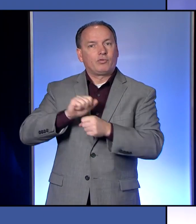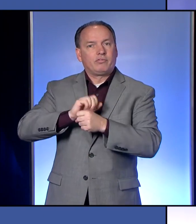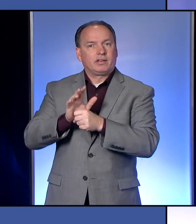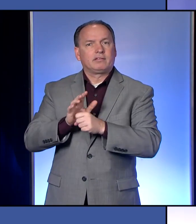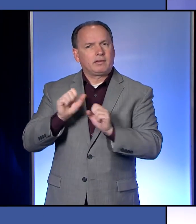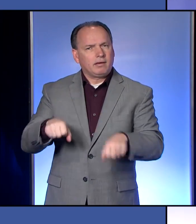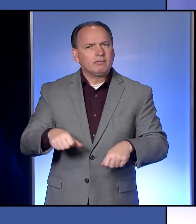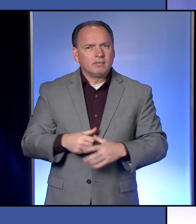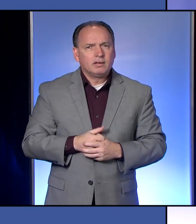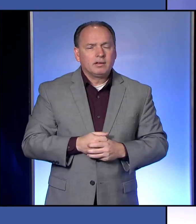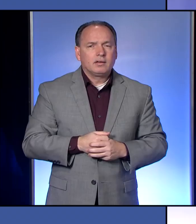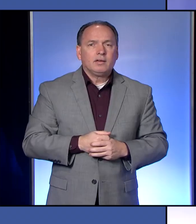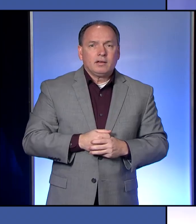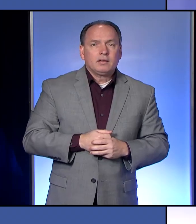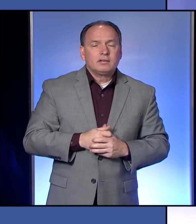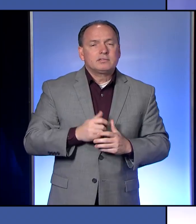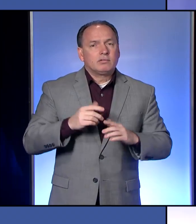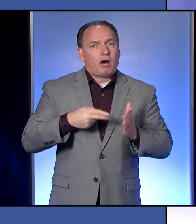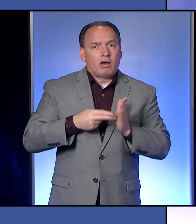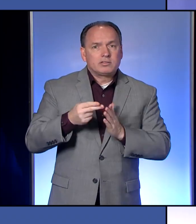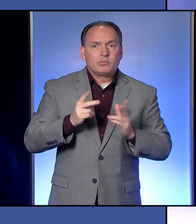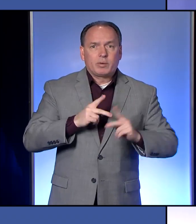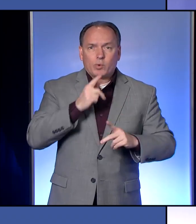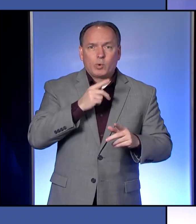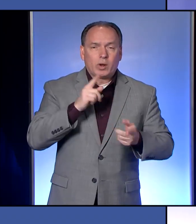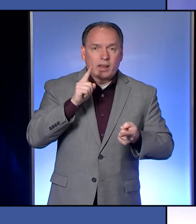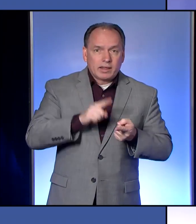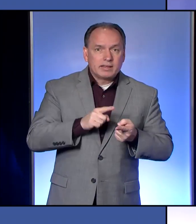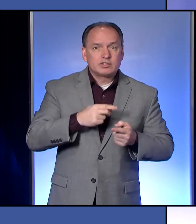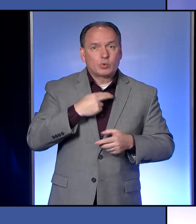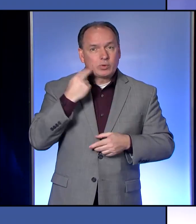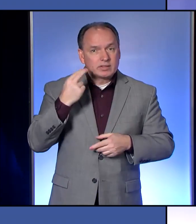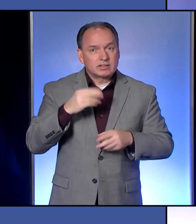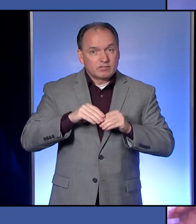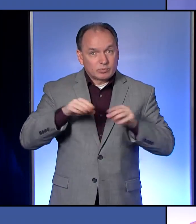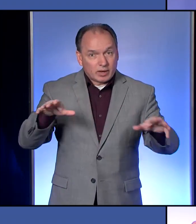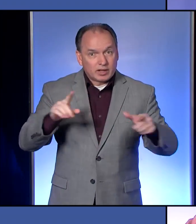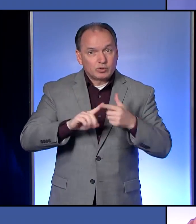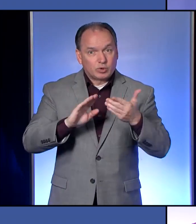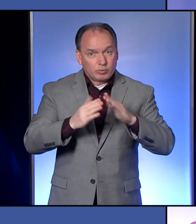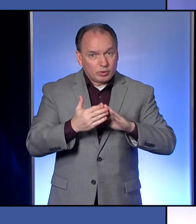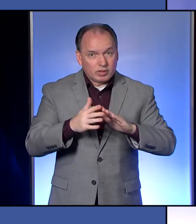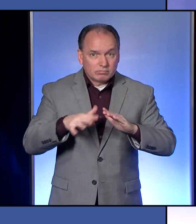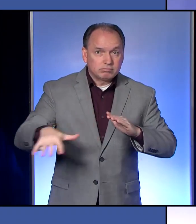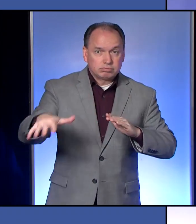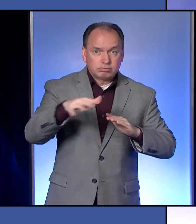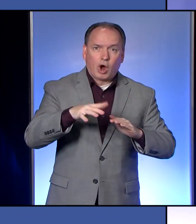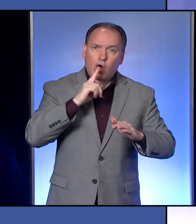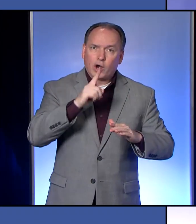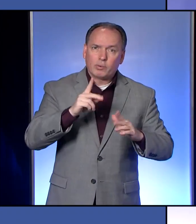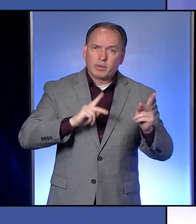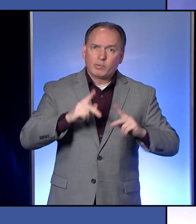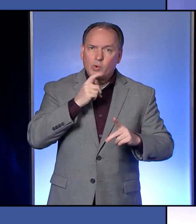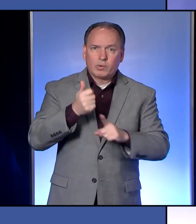honestly, the people who are at least at risk of spreading COVID-19 to the community at large are people who are in a